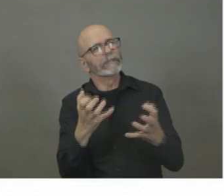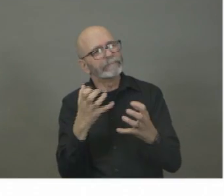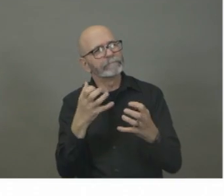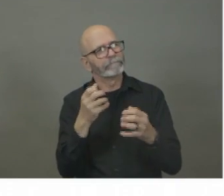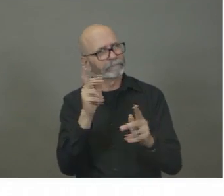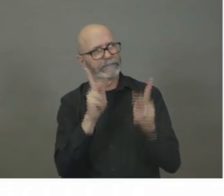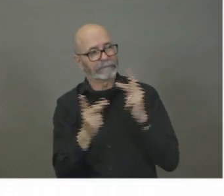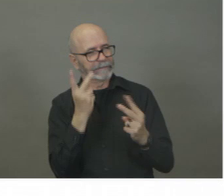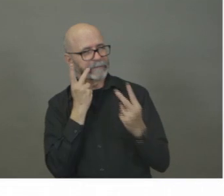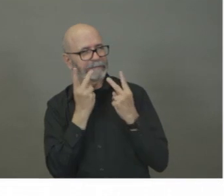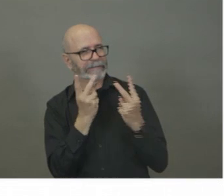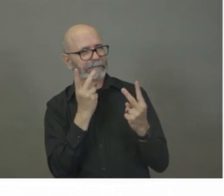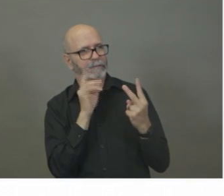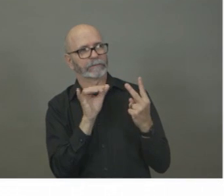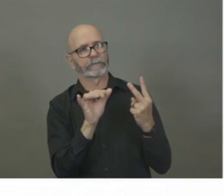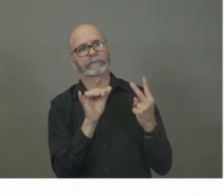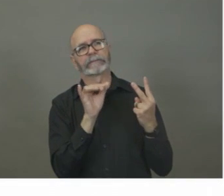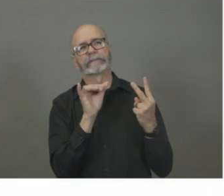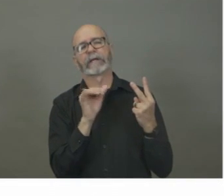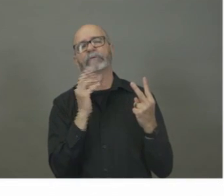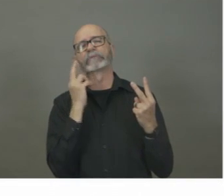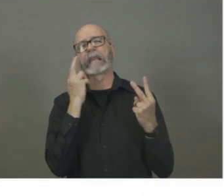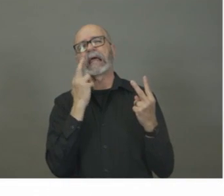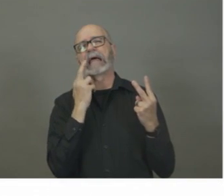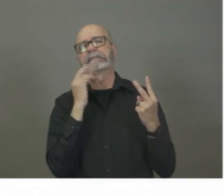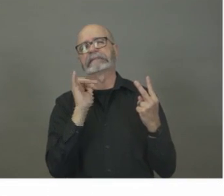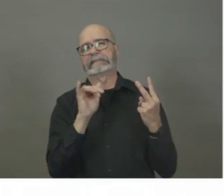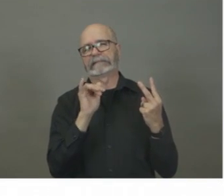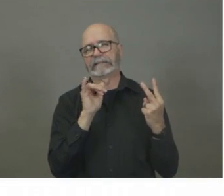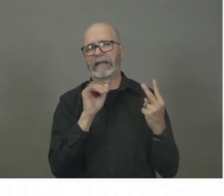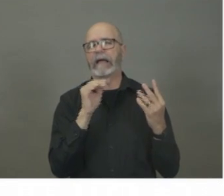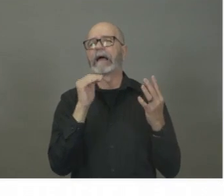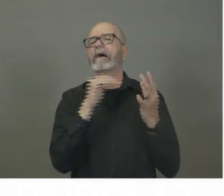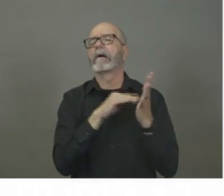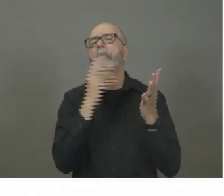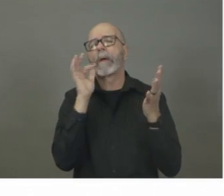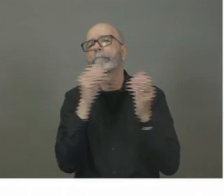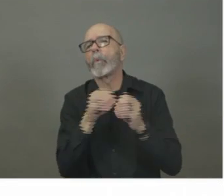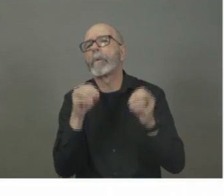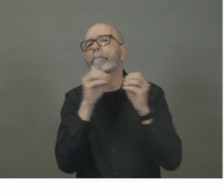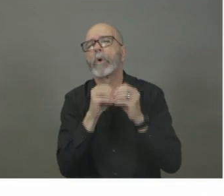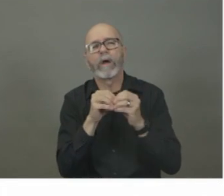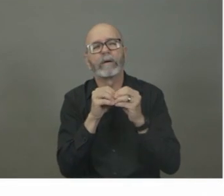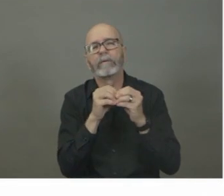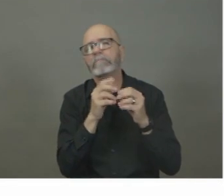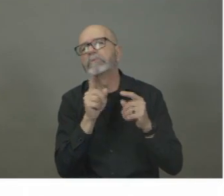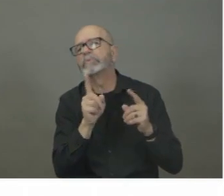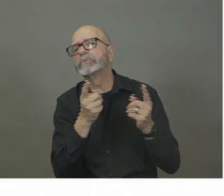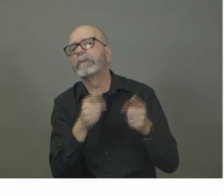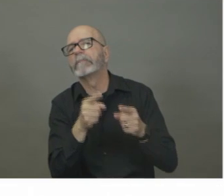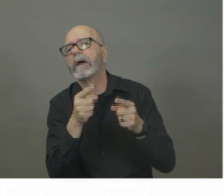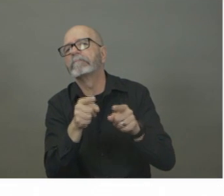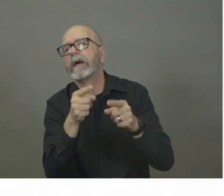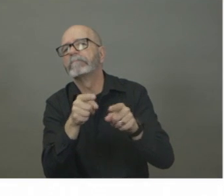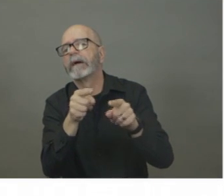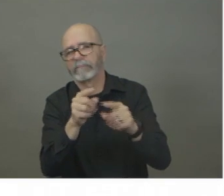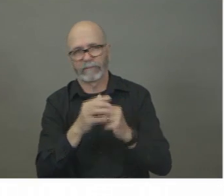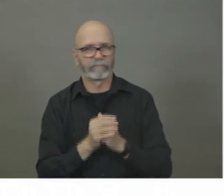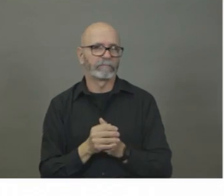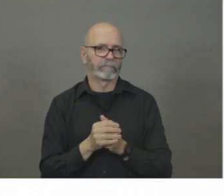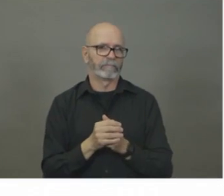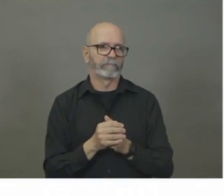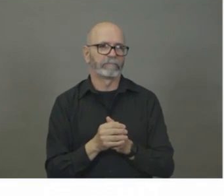practices, we're going to be assessing that and as time moves on all of the measures, we may become more directive on that as